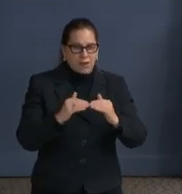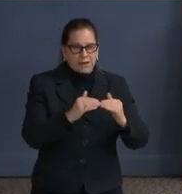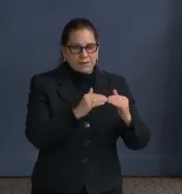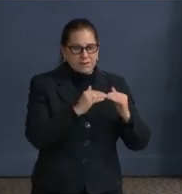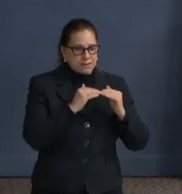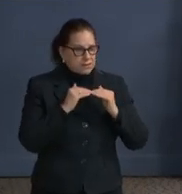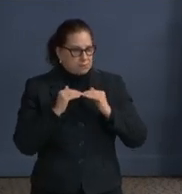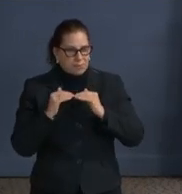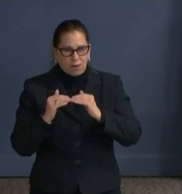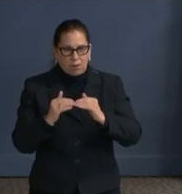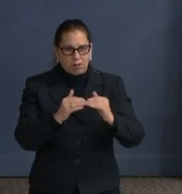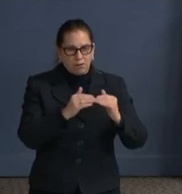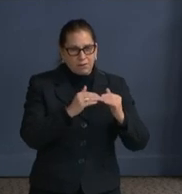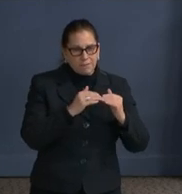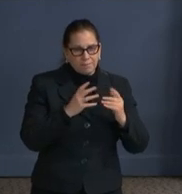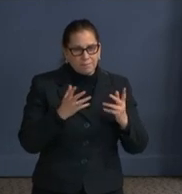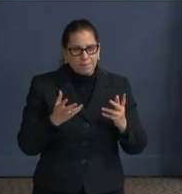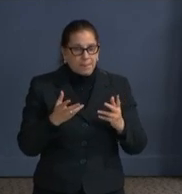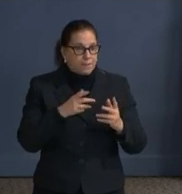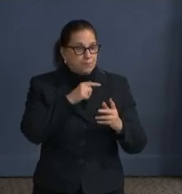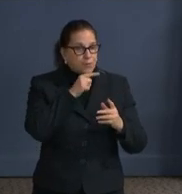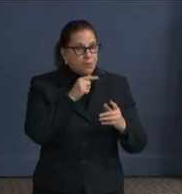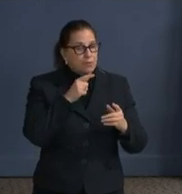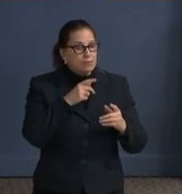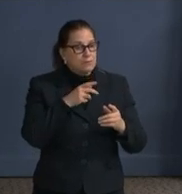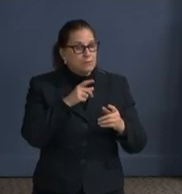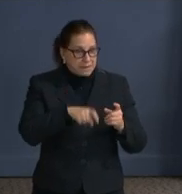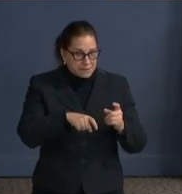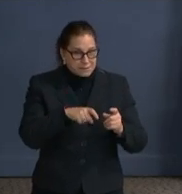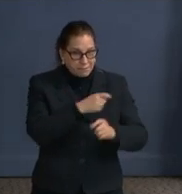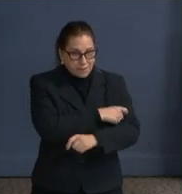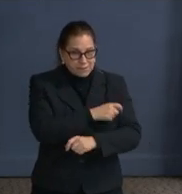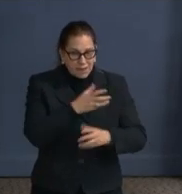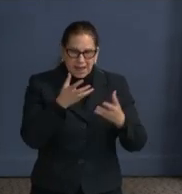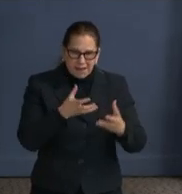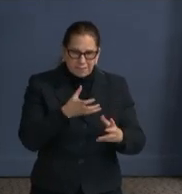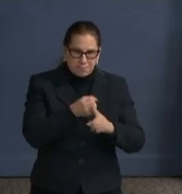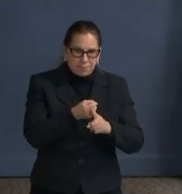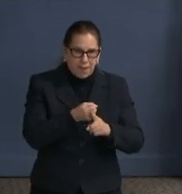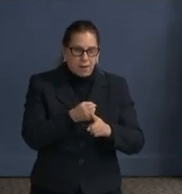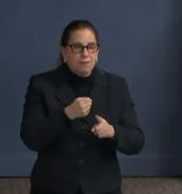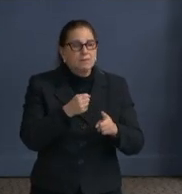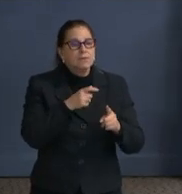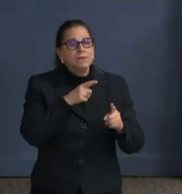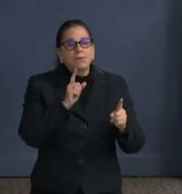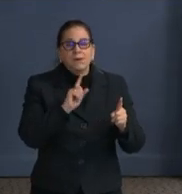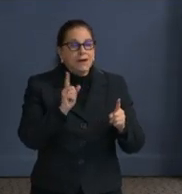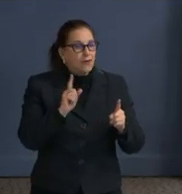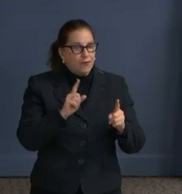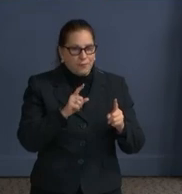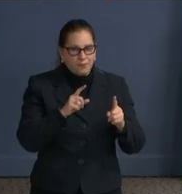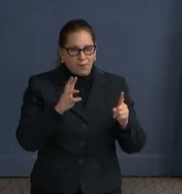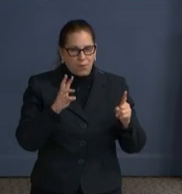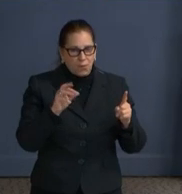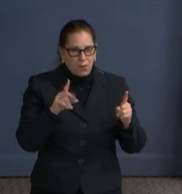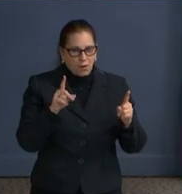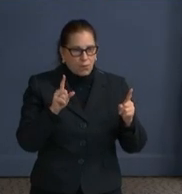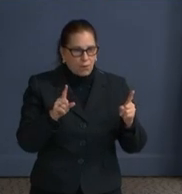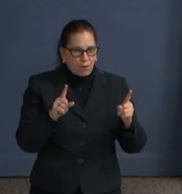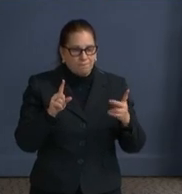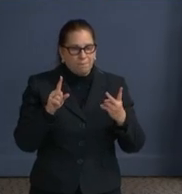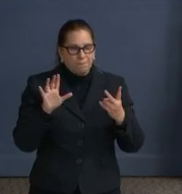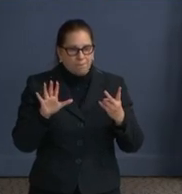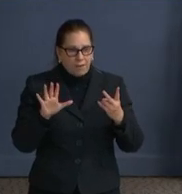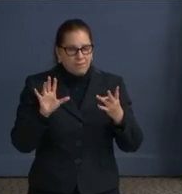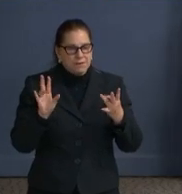and wards 1, 4, 5, 7, and 8 have an advantage in terms of accessing appointments. Their appointments are released a